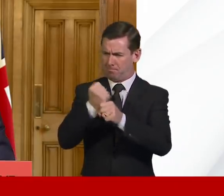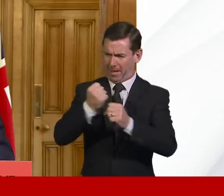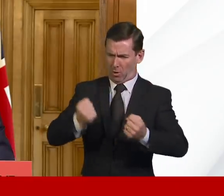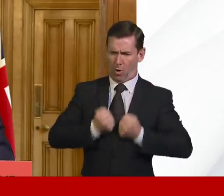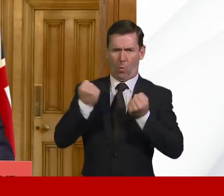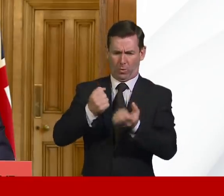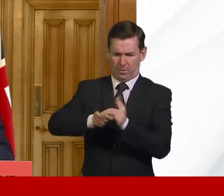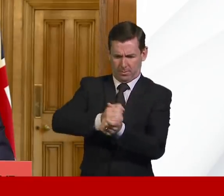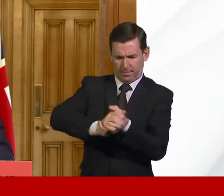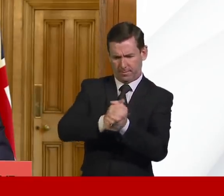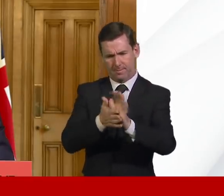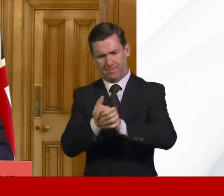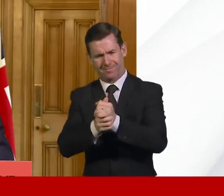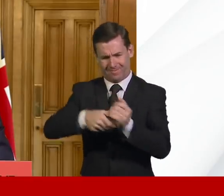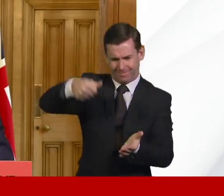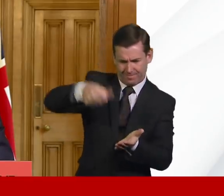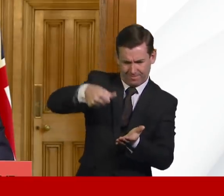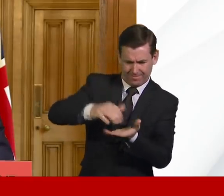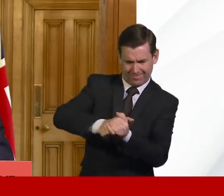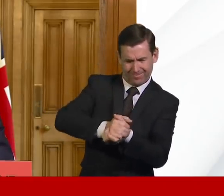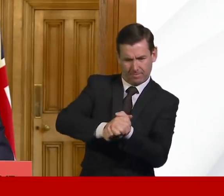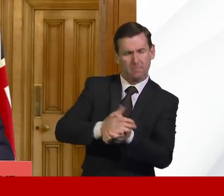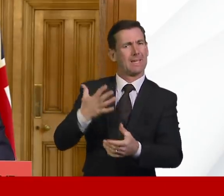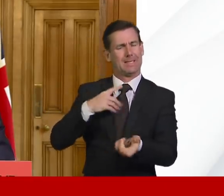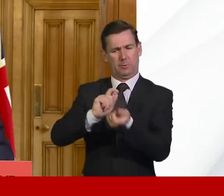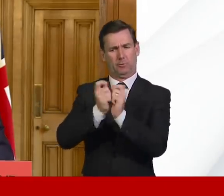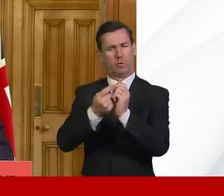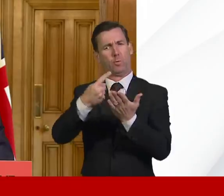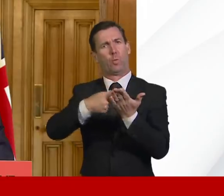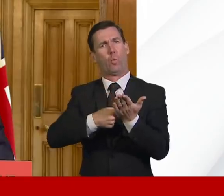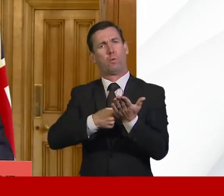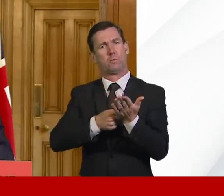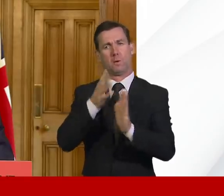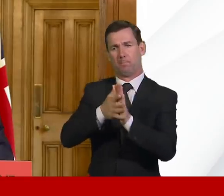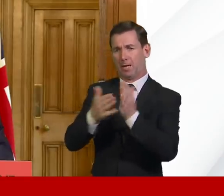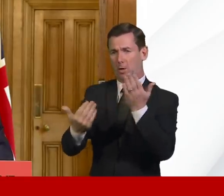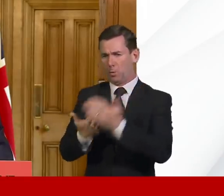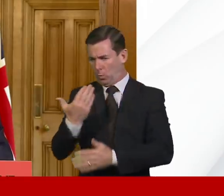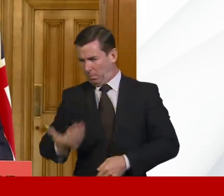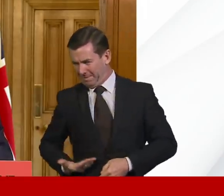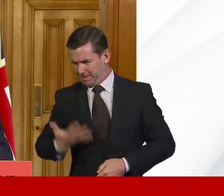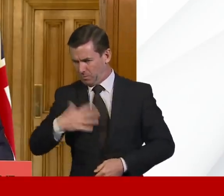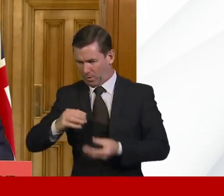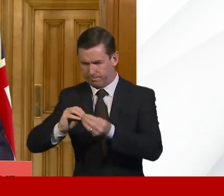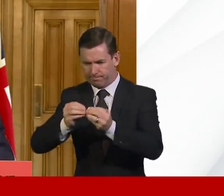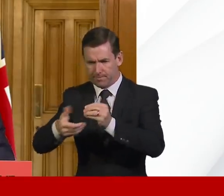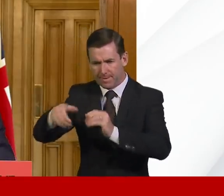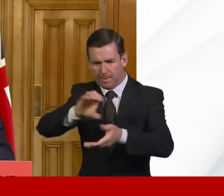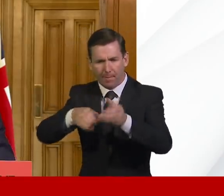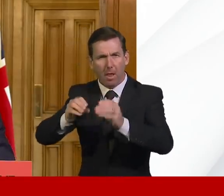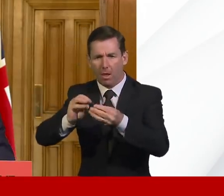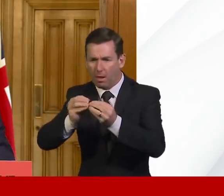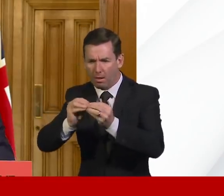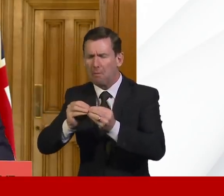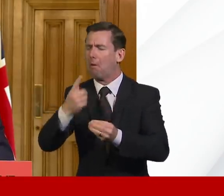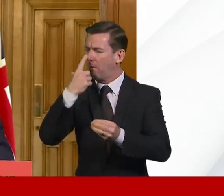By reducing the amount of red tape, new suppliers and businesses that produce ingredients for safe hand sanitiser will be able to